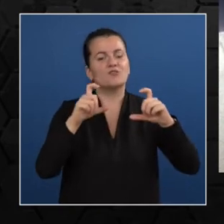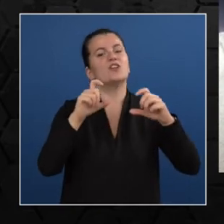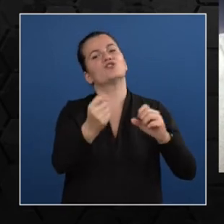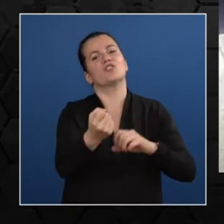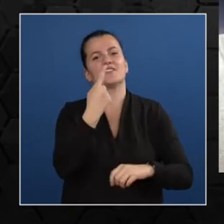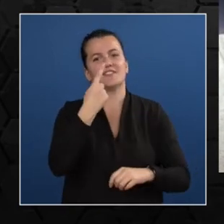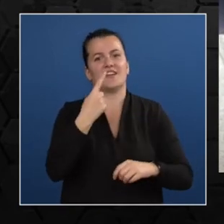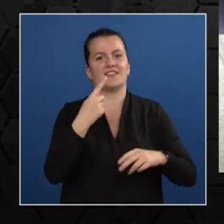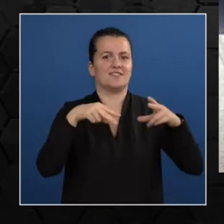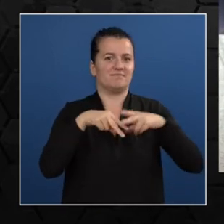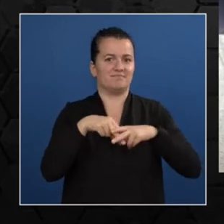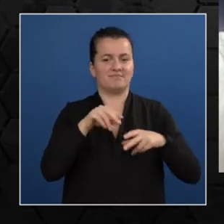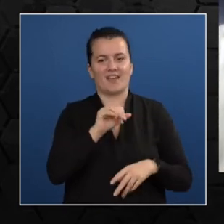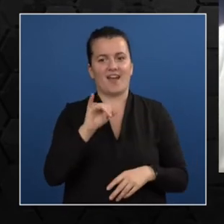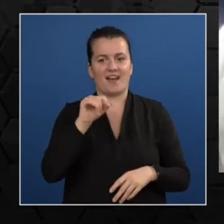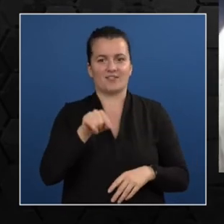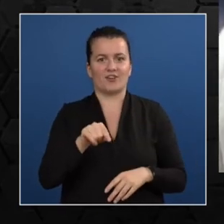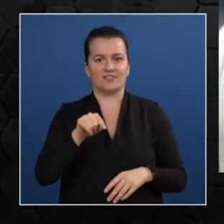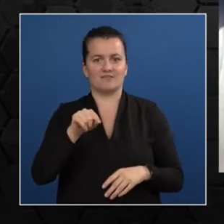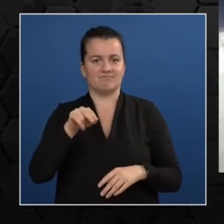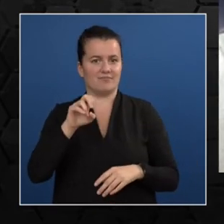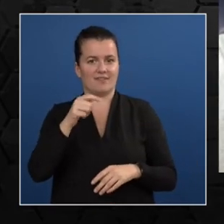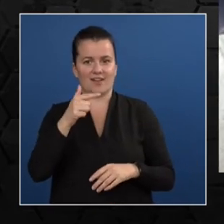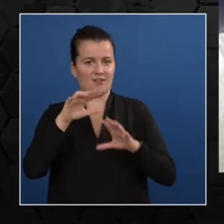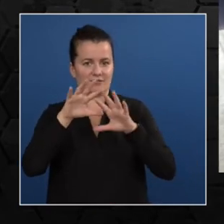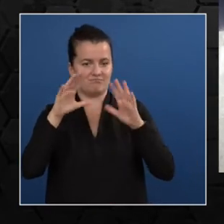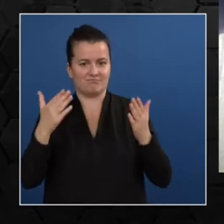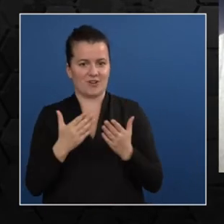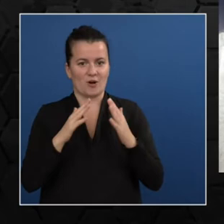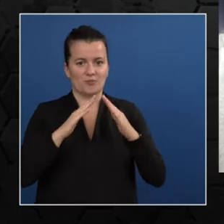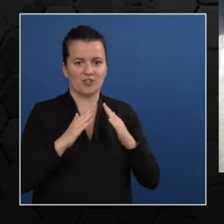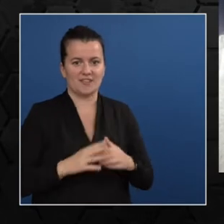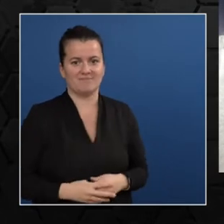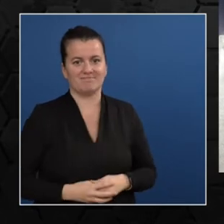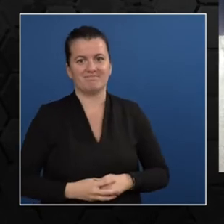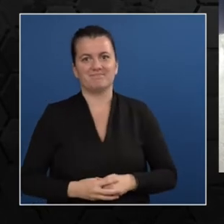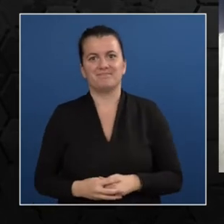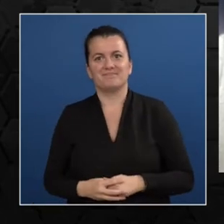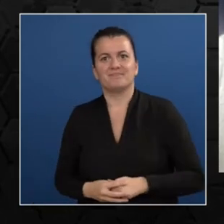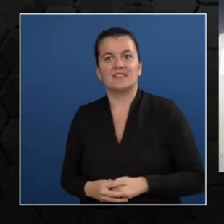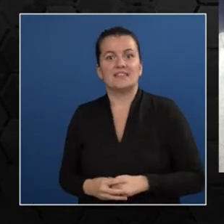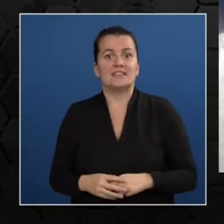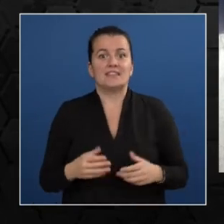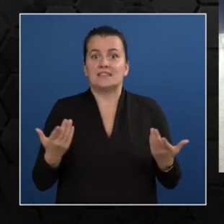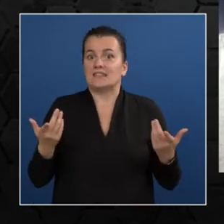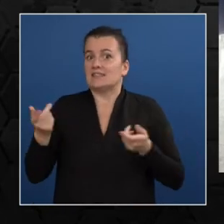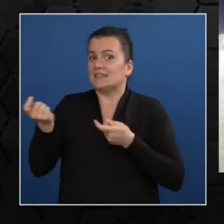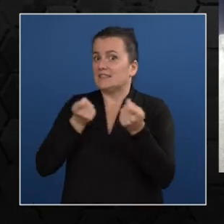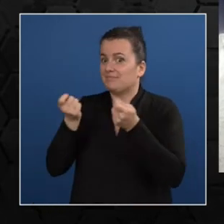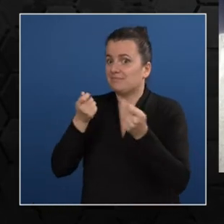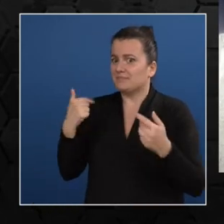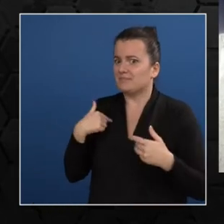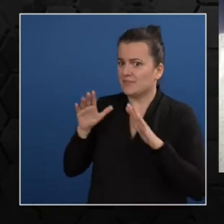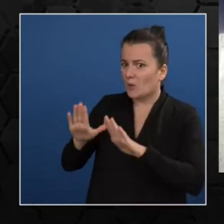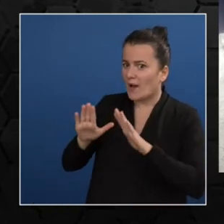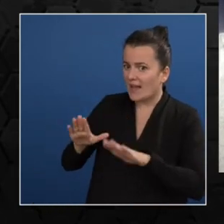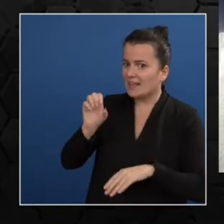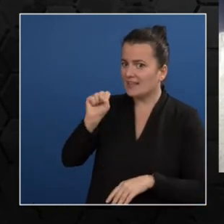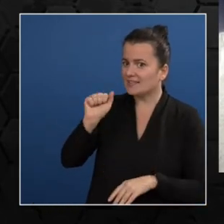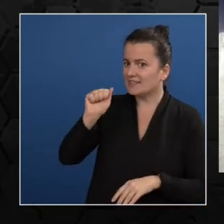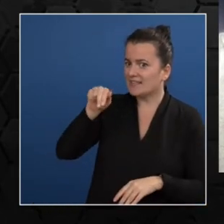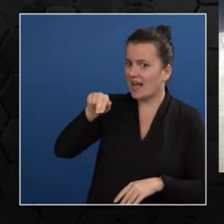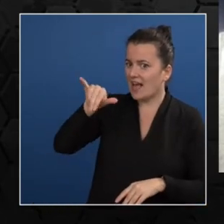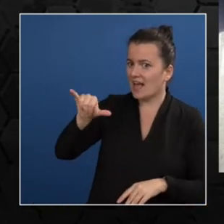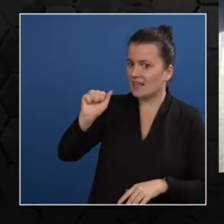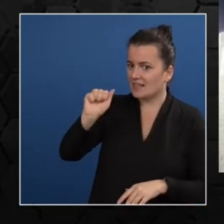I'm not sure you do that. While we're a little bit for it to come online, I need to fill out that Cloud Skills Challenge now. That's what I'll be